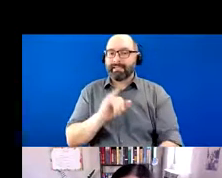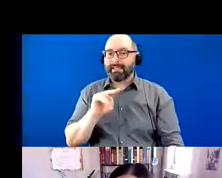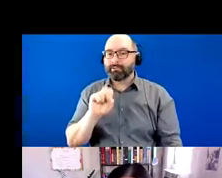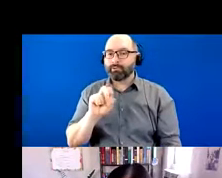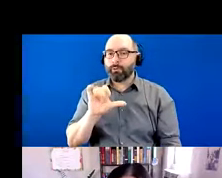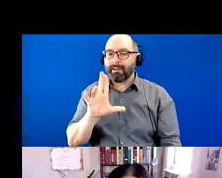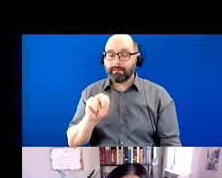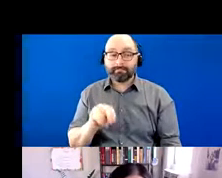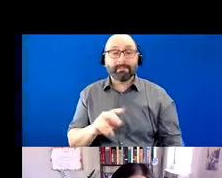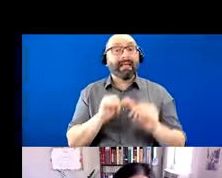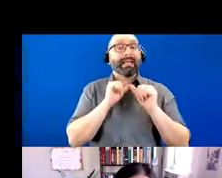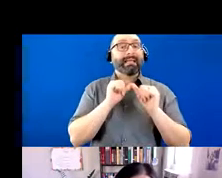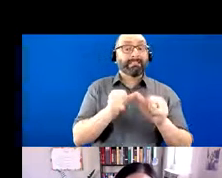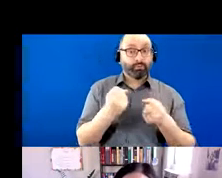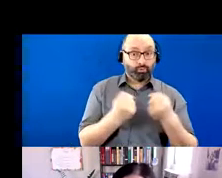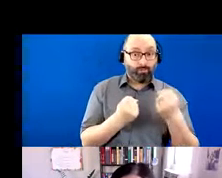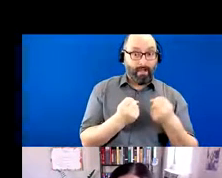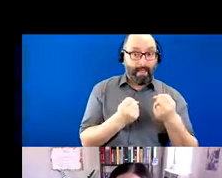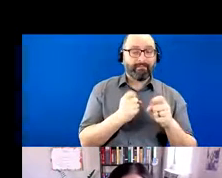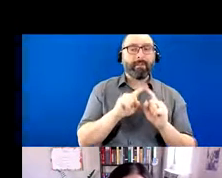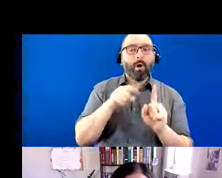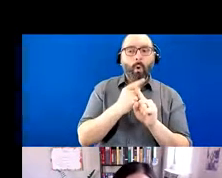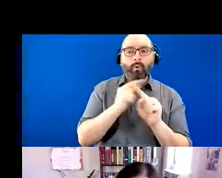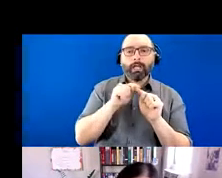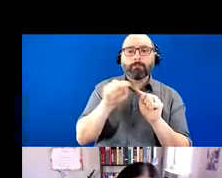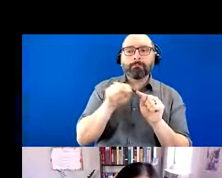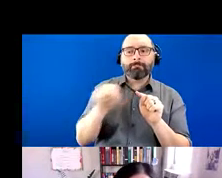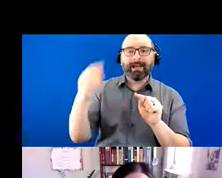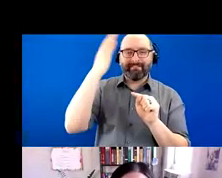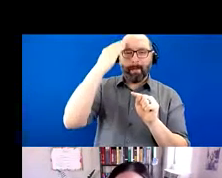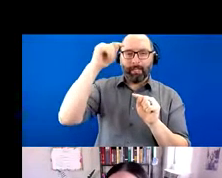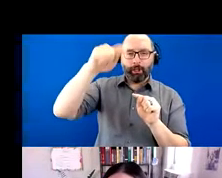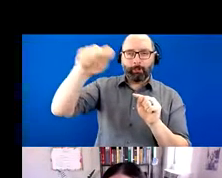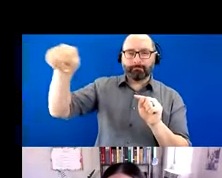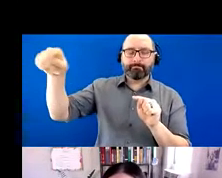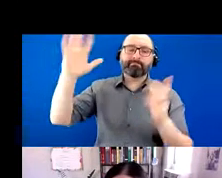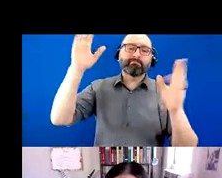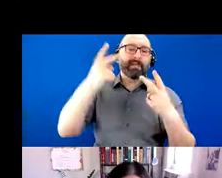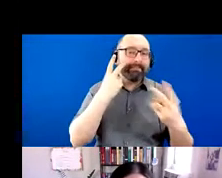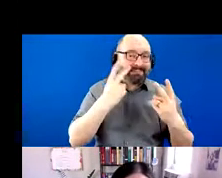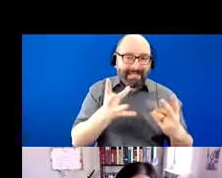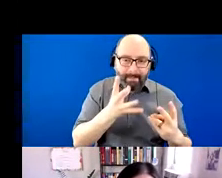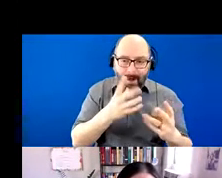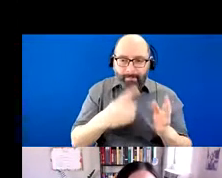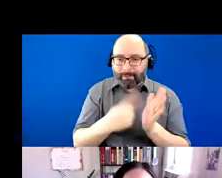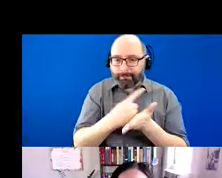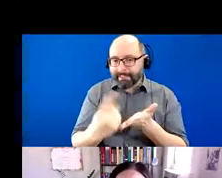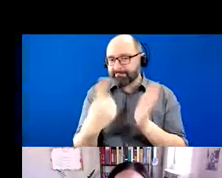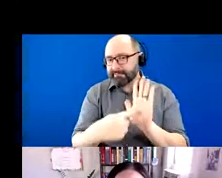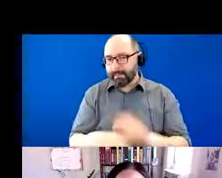continued to drive, but only to familiar and routine locations, like visiting his mother once a week on his own.